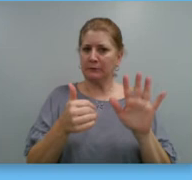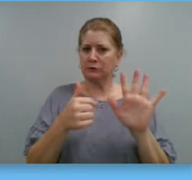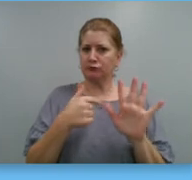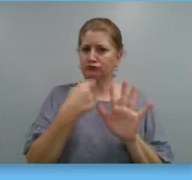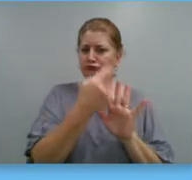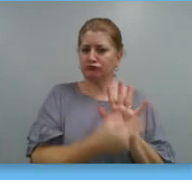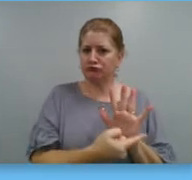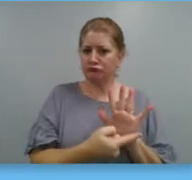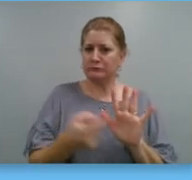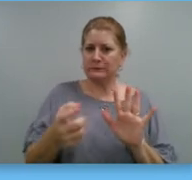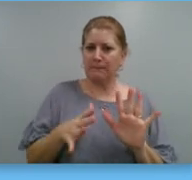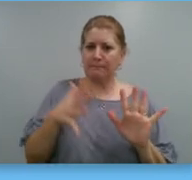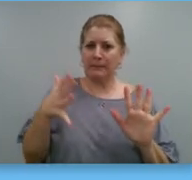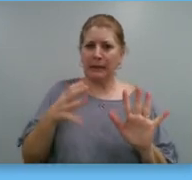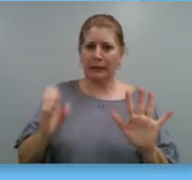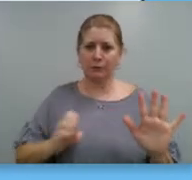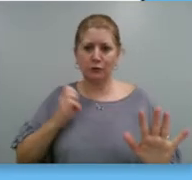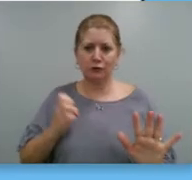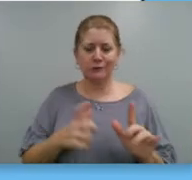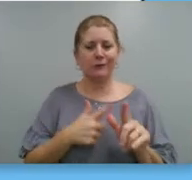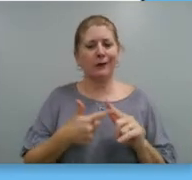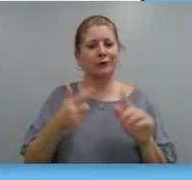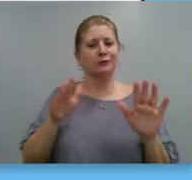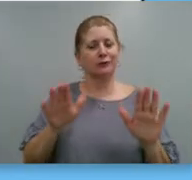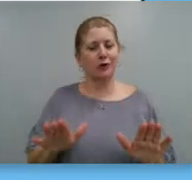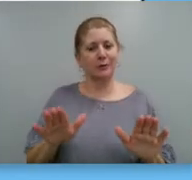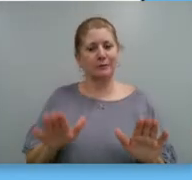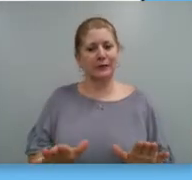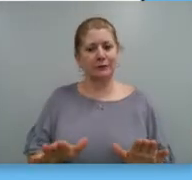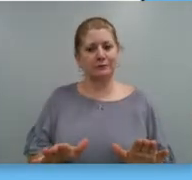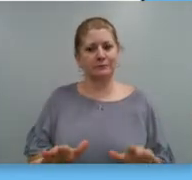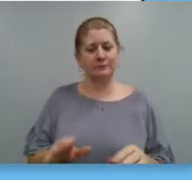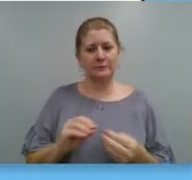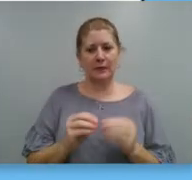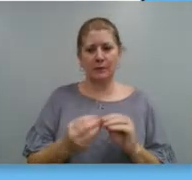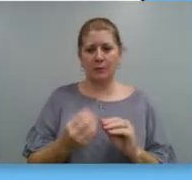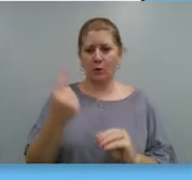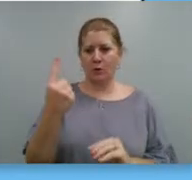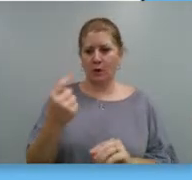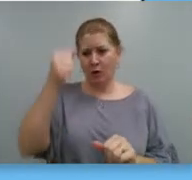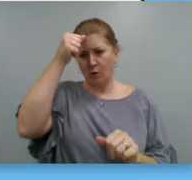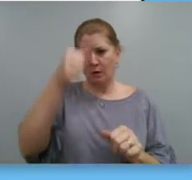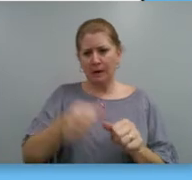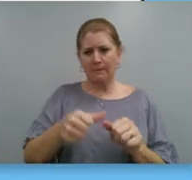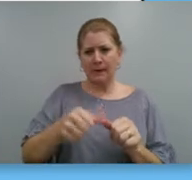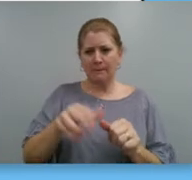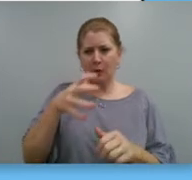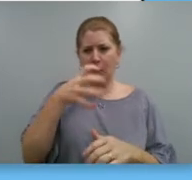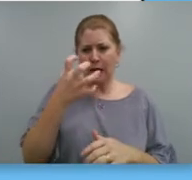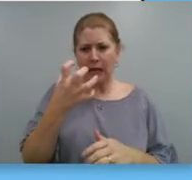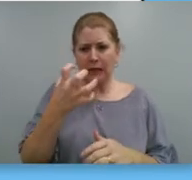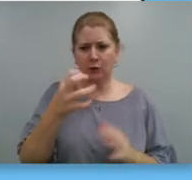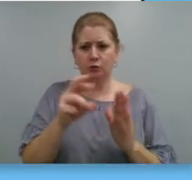you'll be able to calm yourself down in no time. Step one is to remember the anger rules.